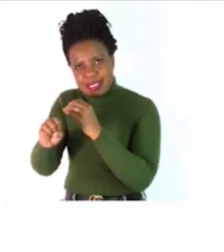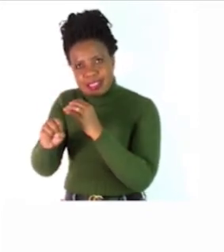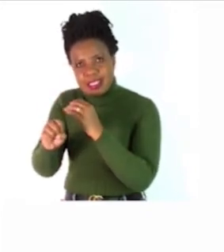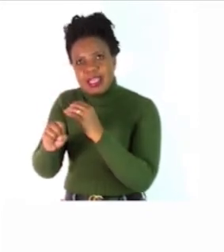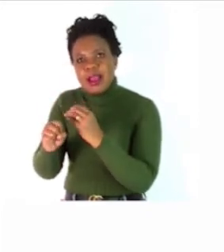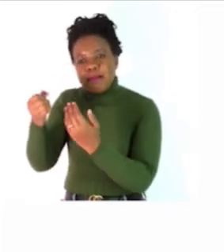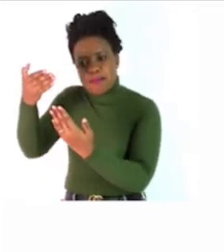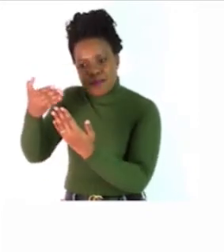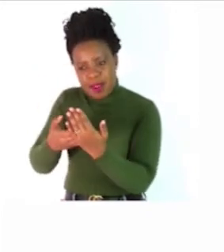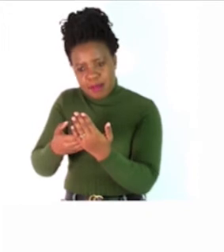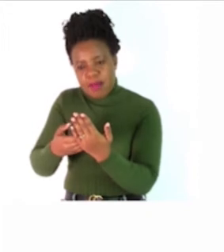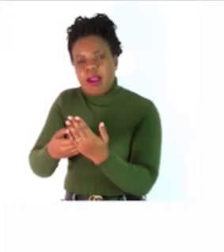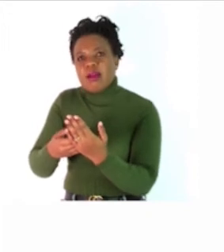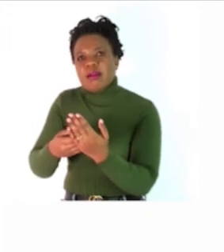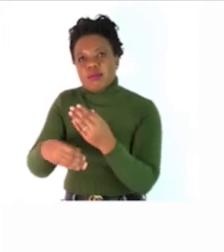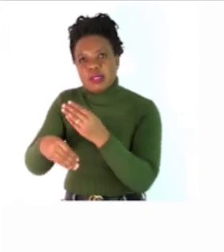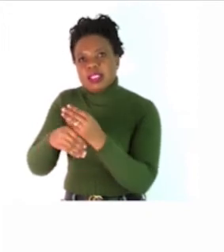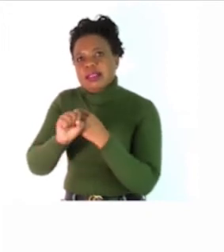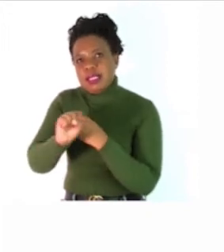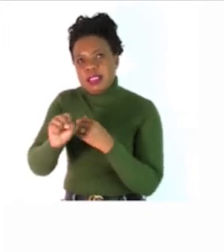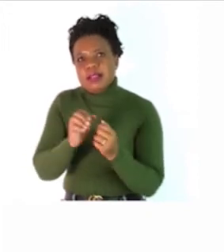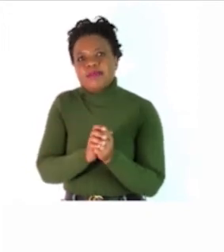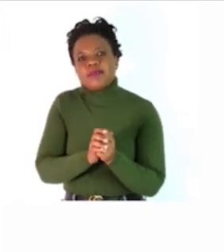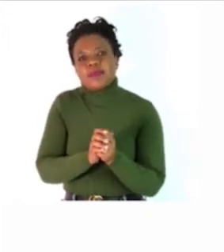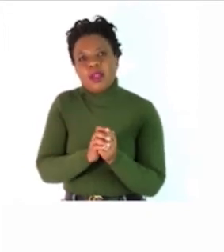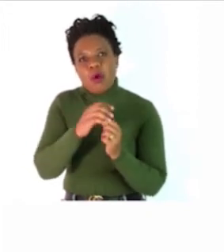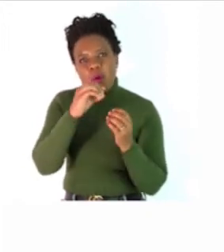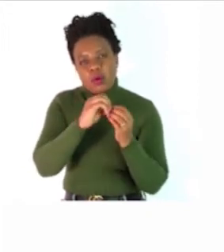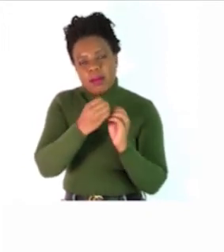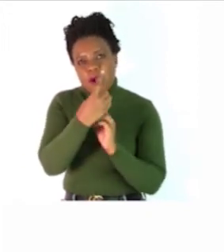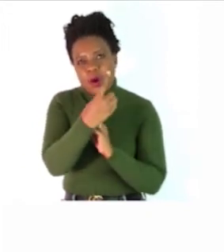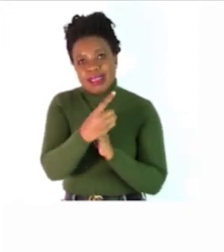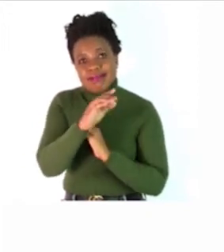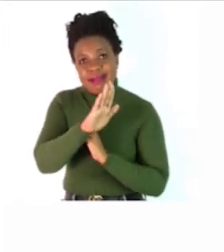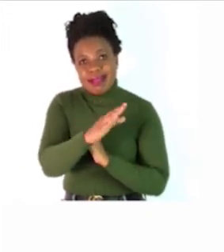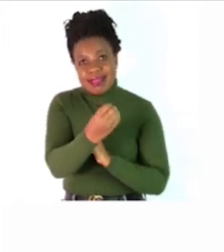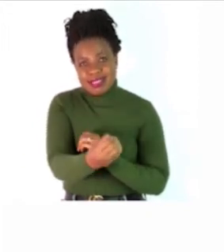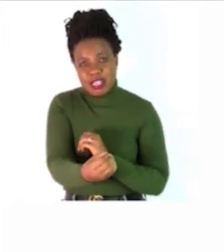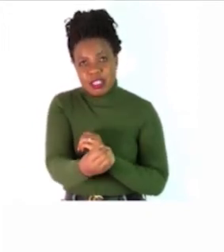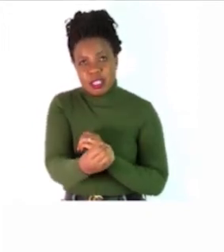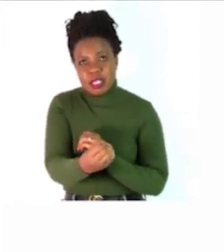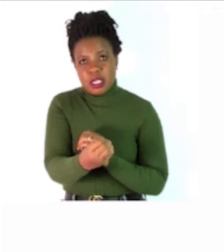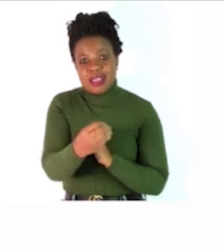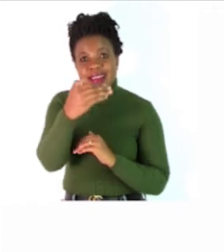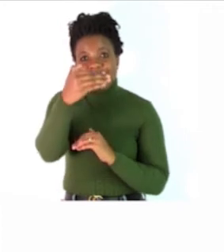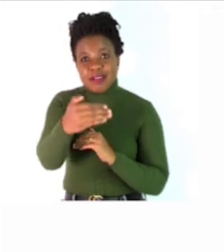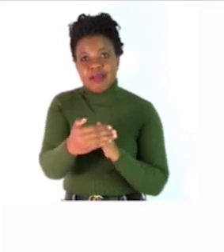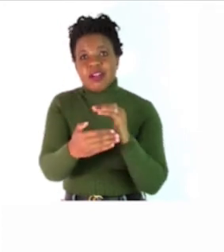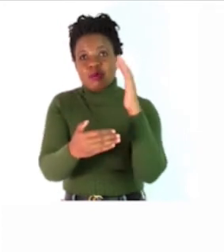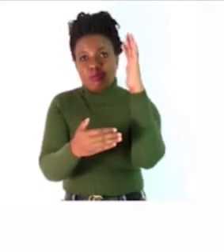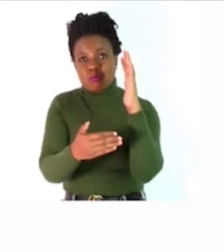number one number one is saying there is a child in front of the tree